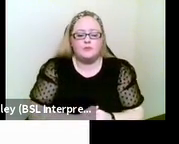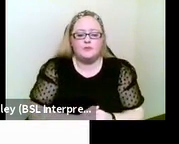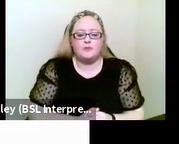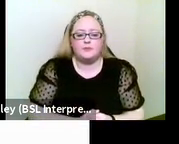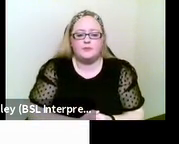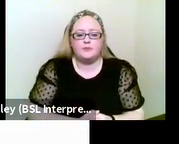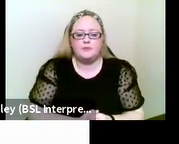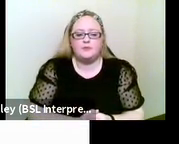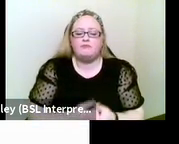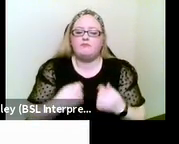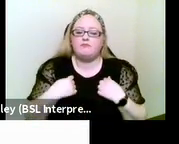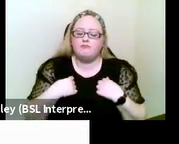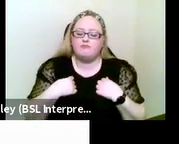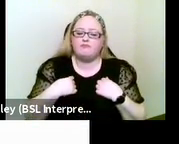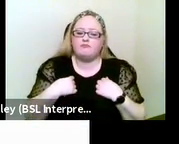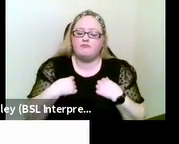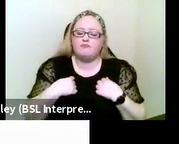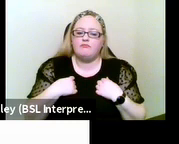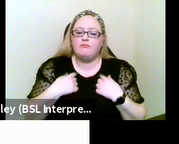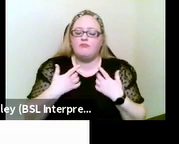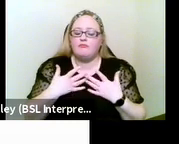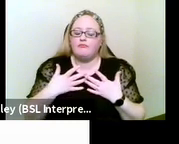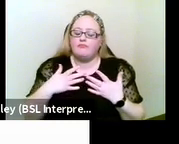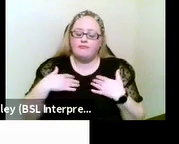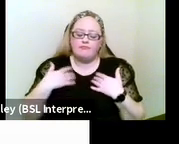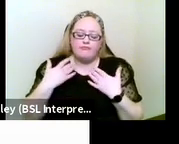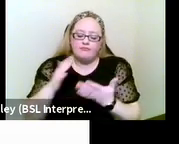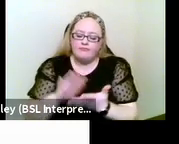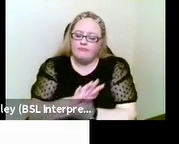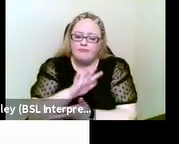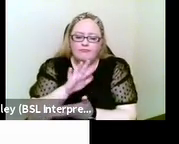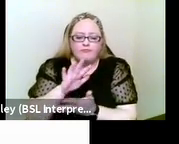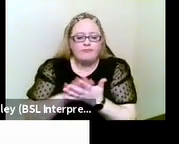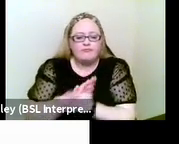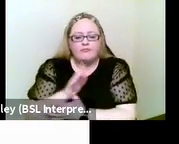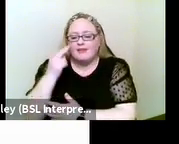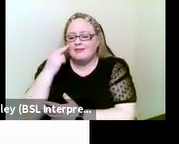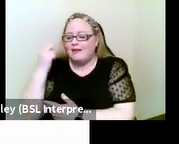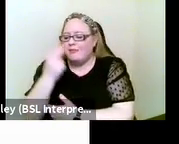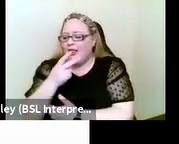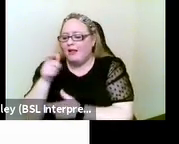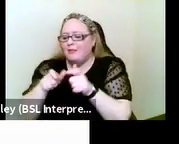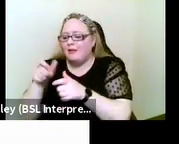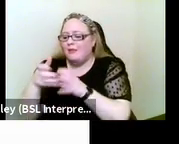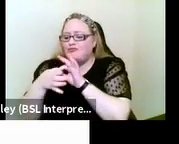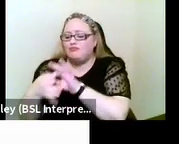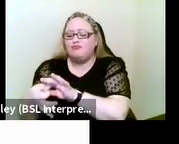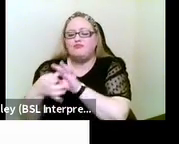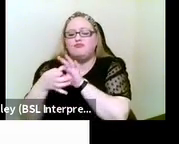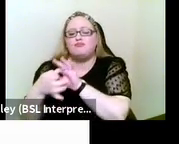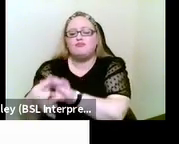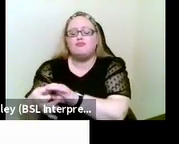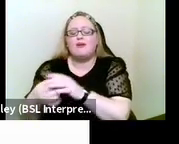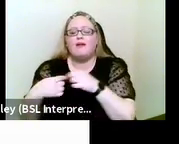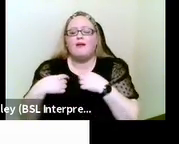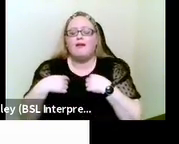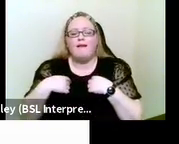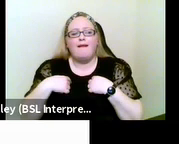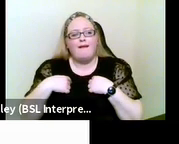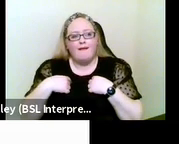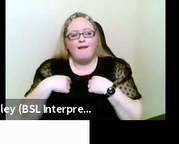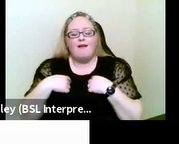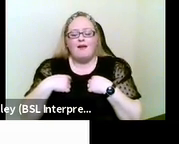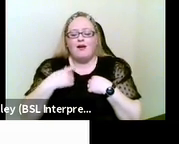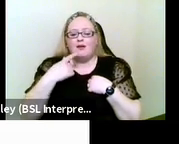For me, one of the absolute joys of working with deafblind people was that I felt I could really get back to being a